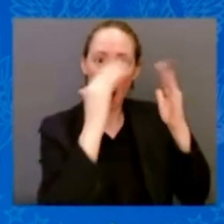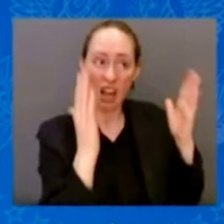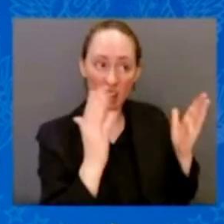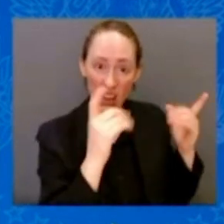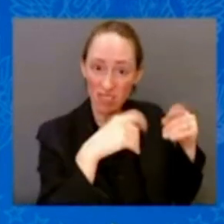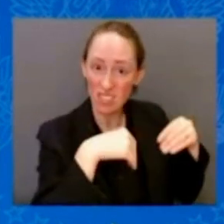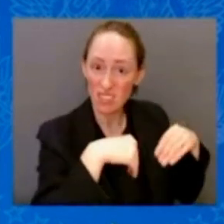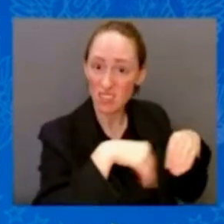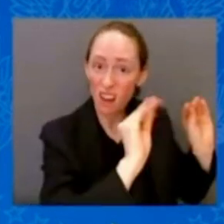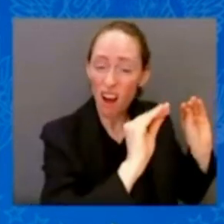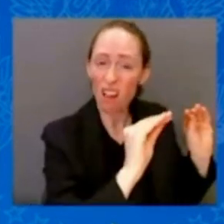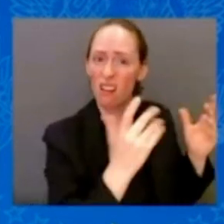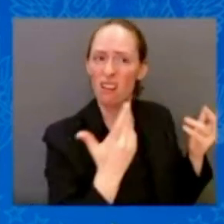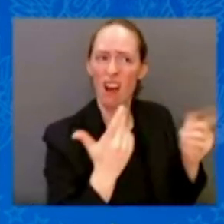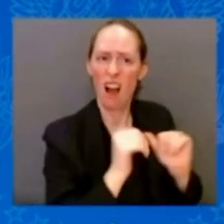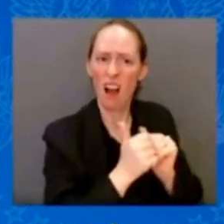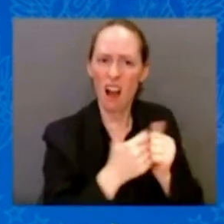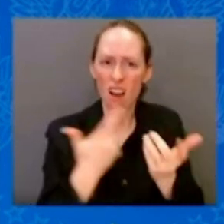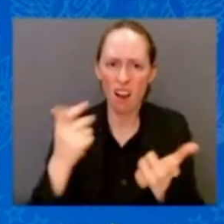company he worked for.